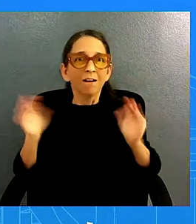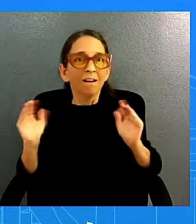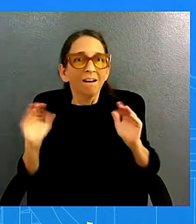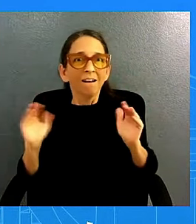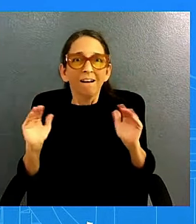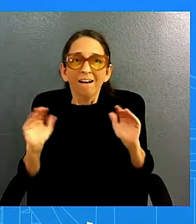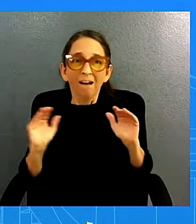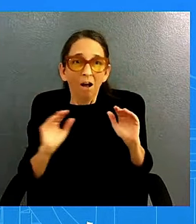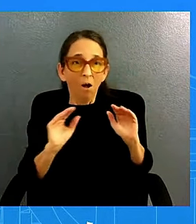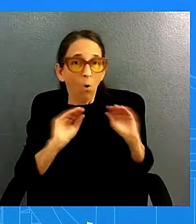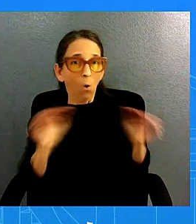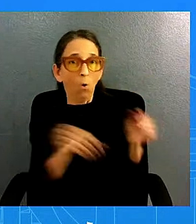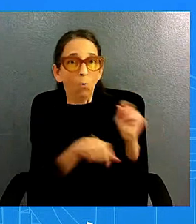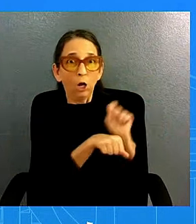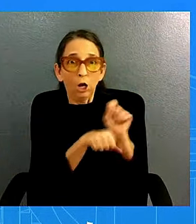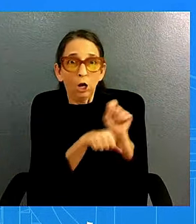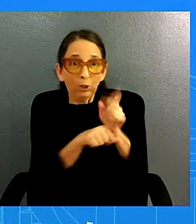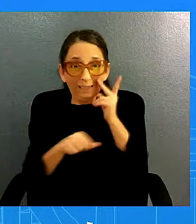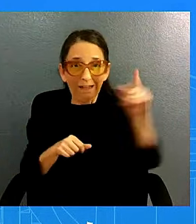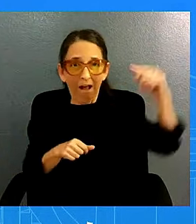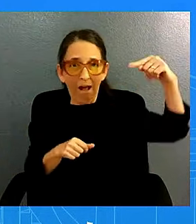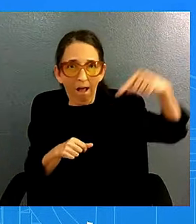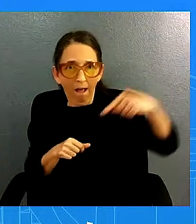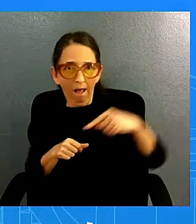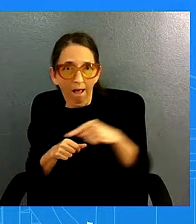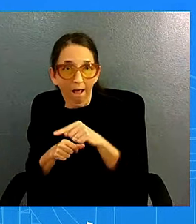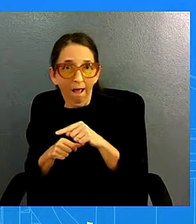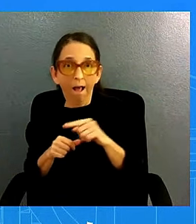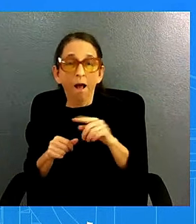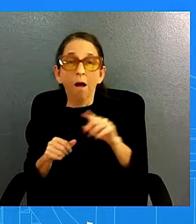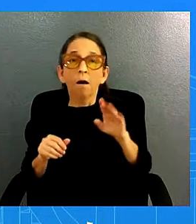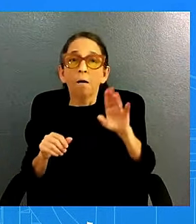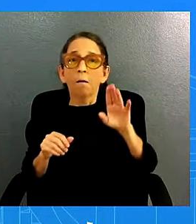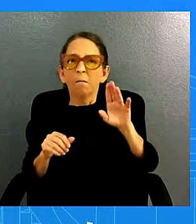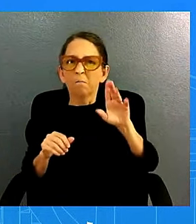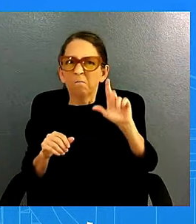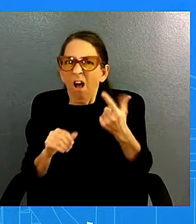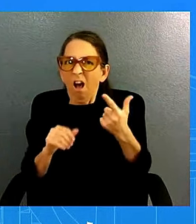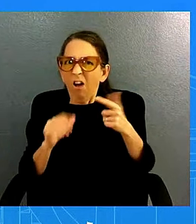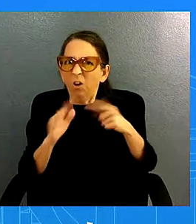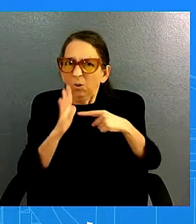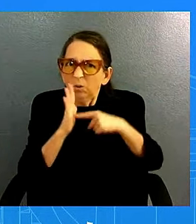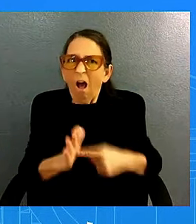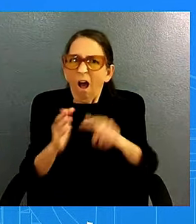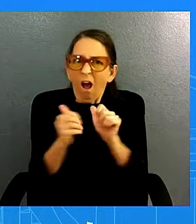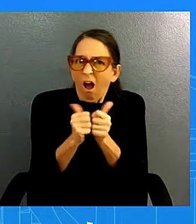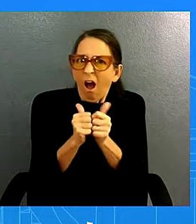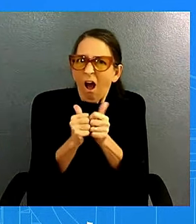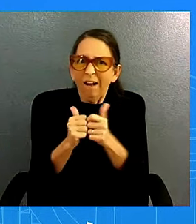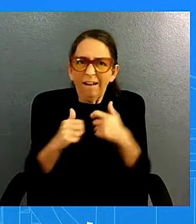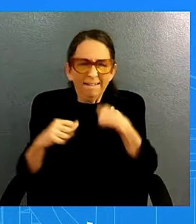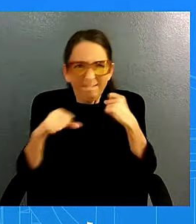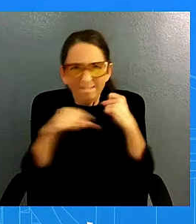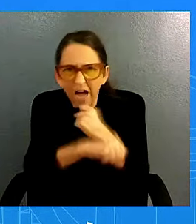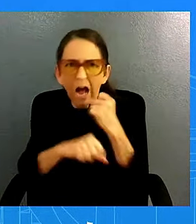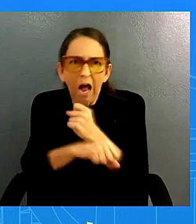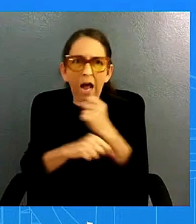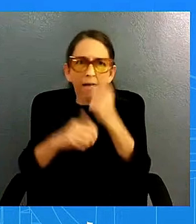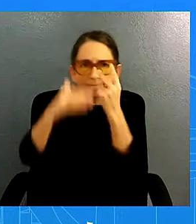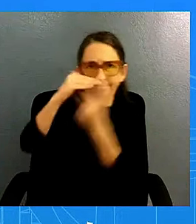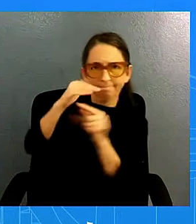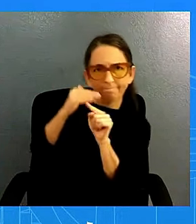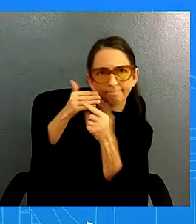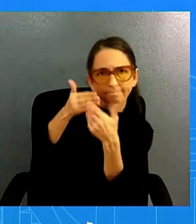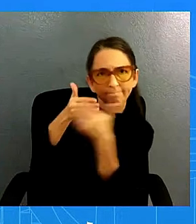how the economy defied the forecasts here we have the forecast predicting unemployment would have been very high in order